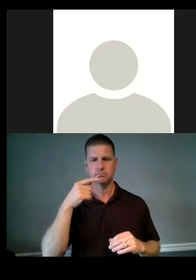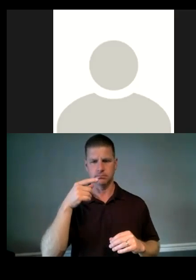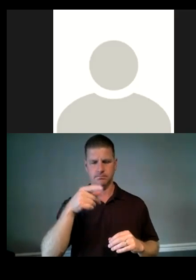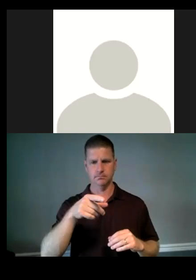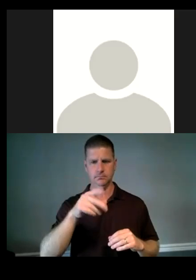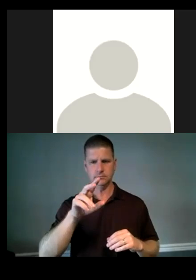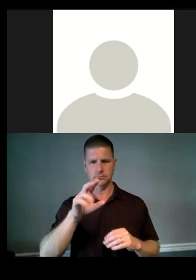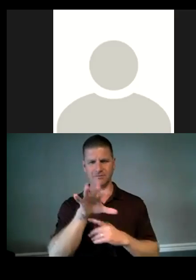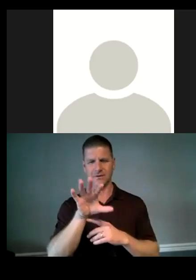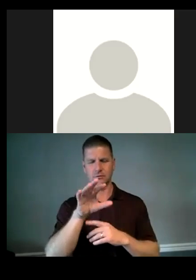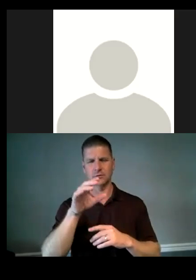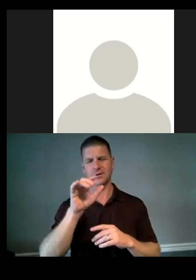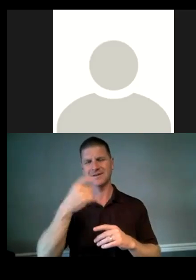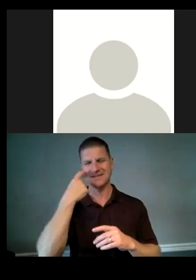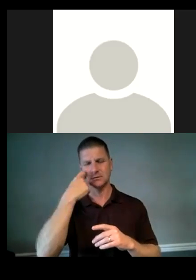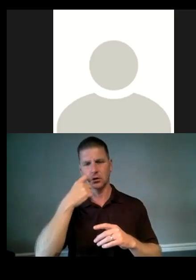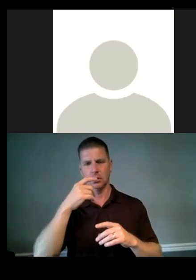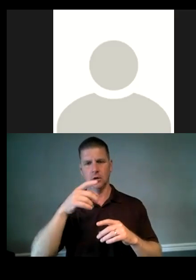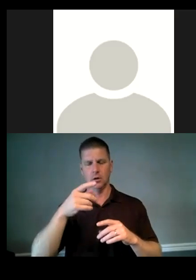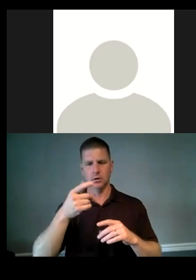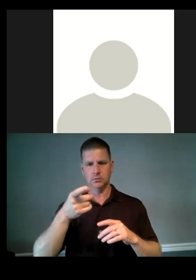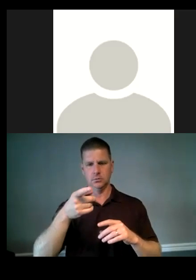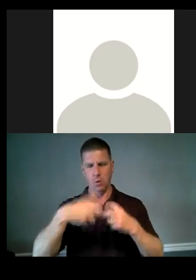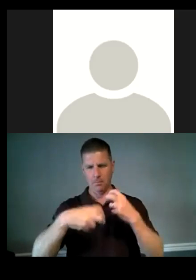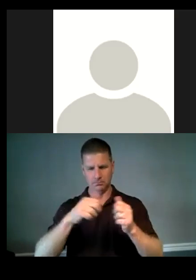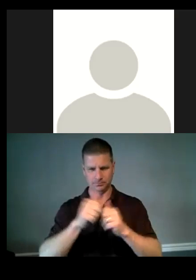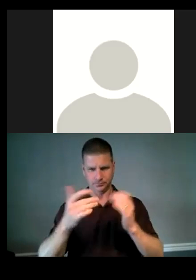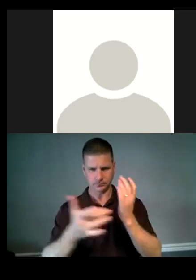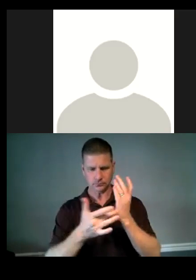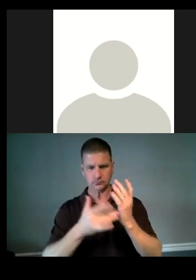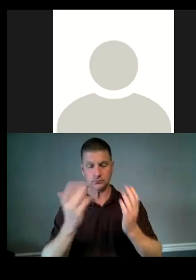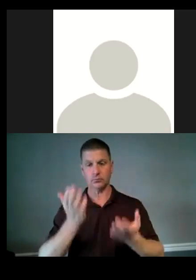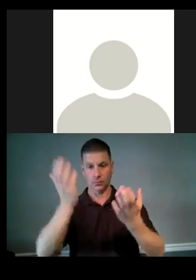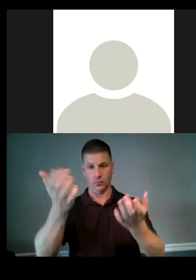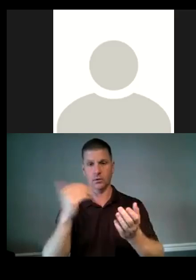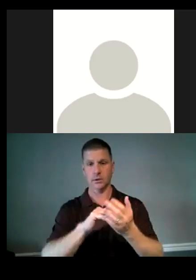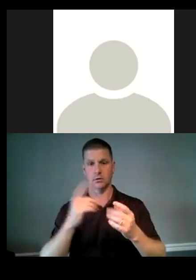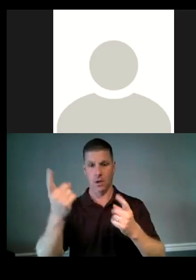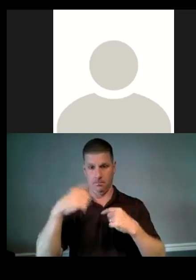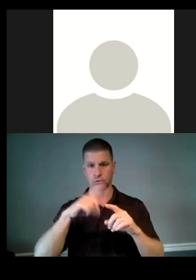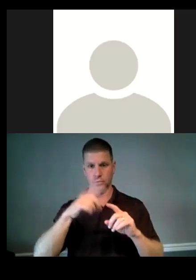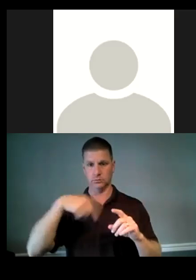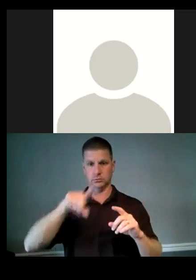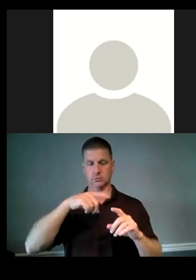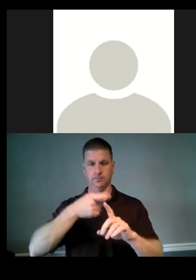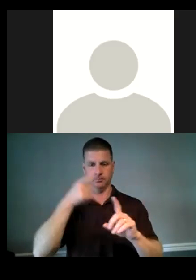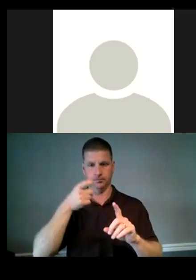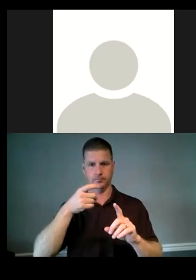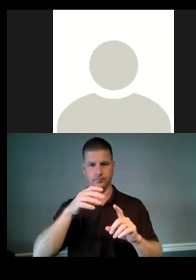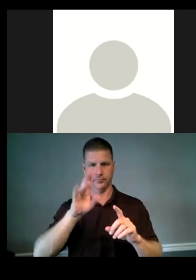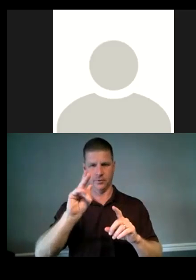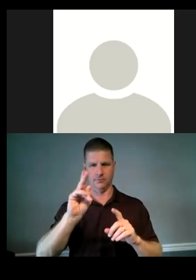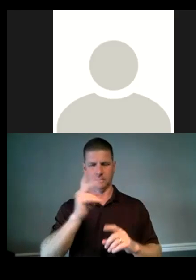cutting out the, in the, in the first run through. know you just did it, but so, so the proposal here, which again comes to us from the 17